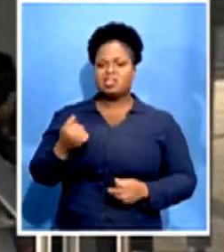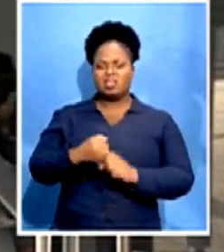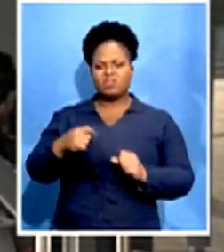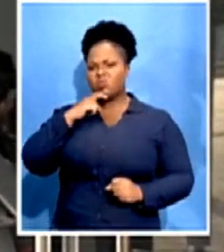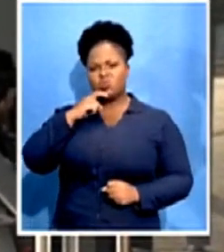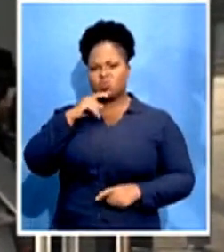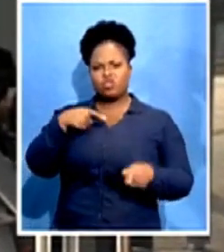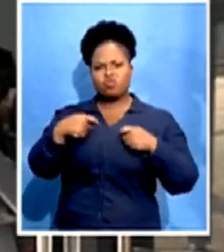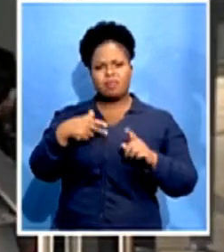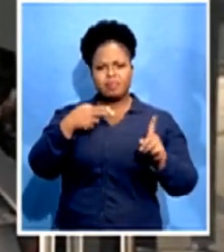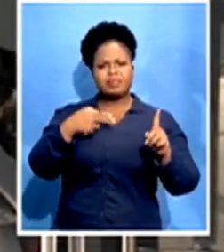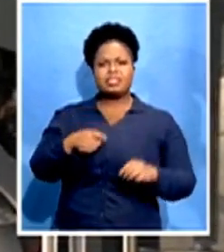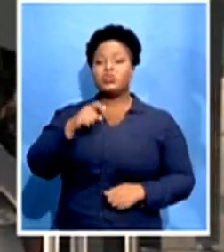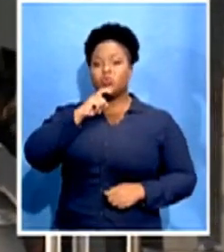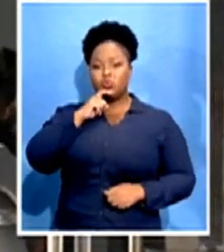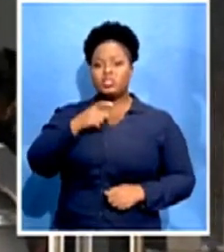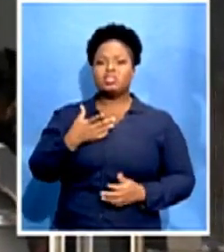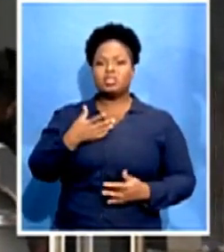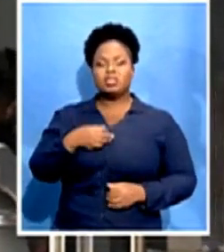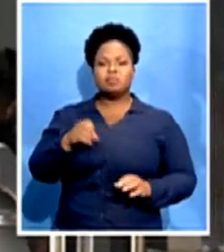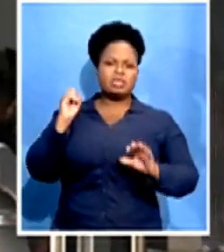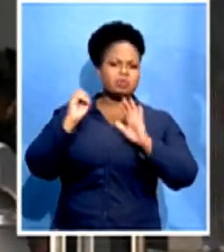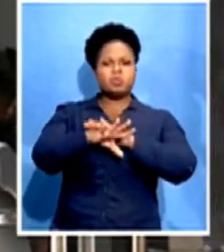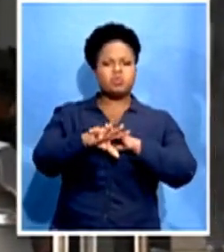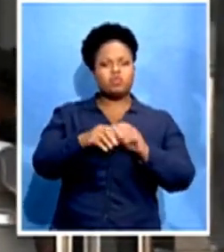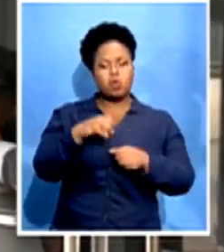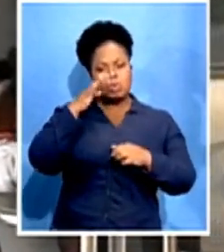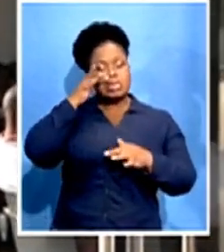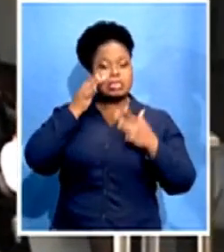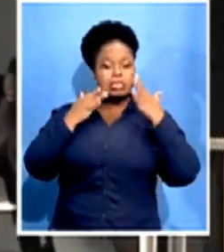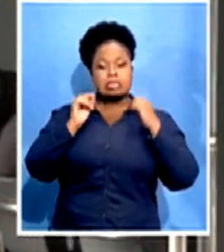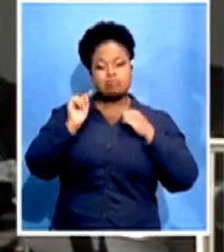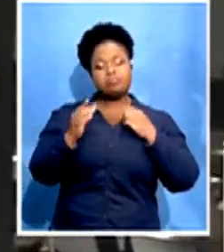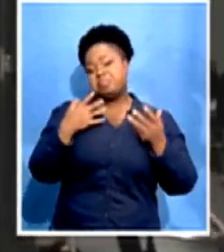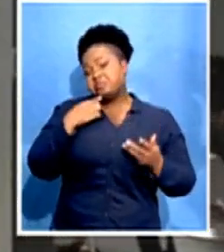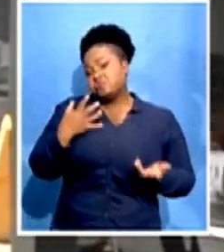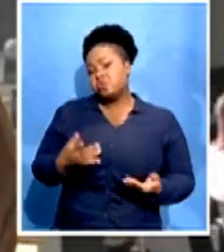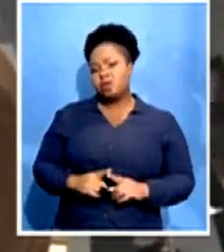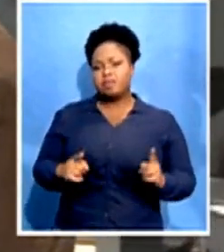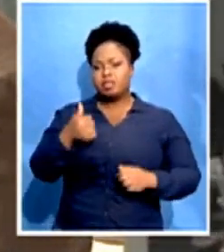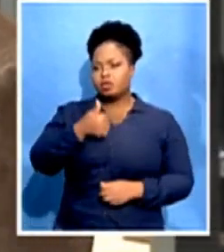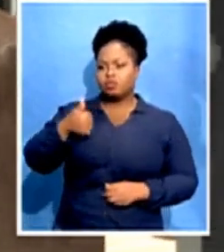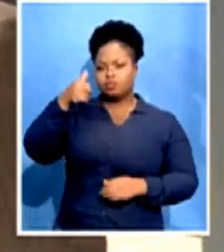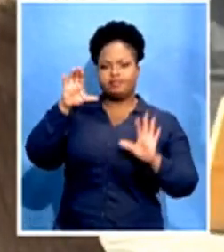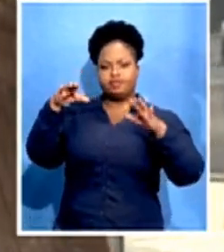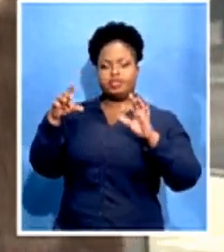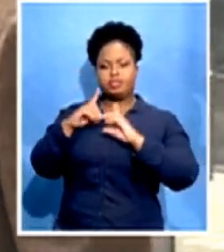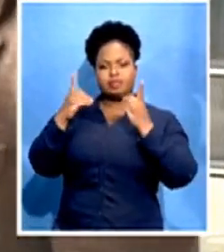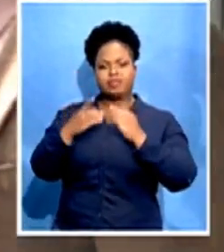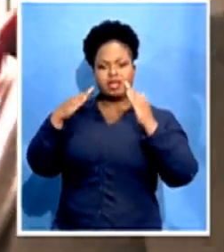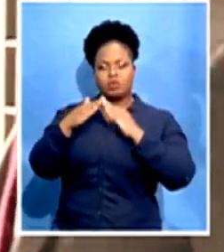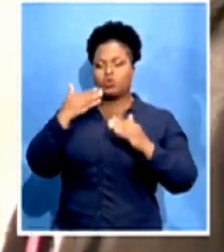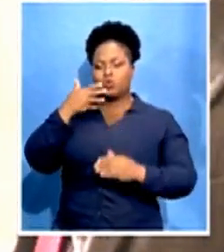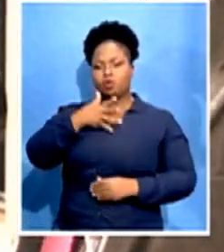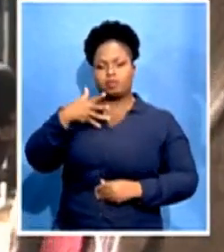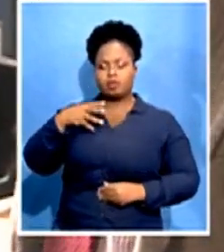stun grenade. But more on the occasion, I am joined by Group Head of Human Settlement, Mayor Nonto. Mayor Nonto is going to elaborate